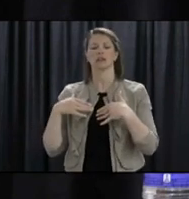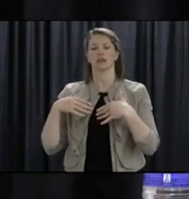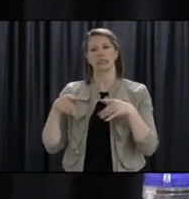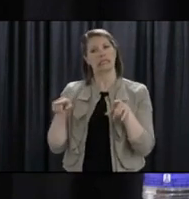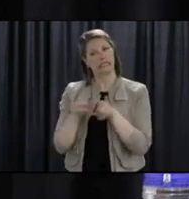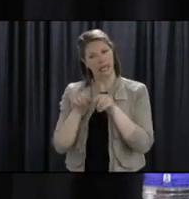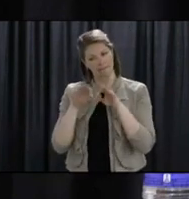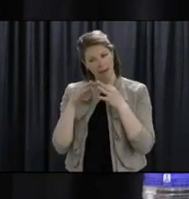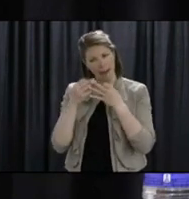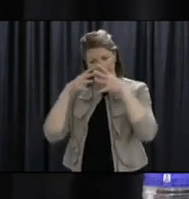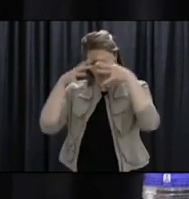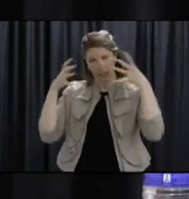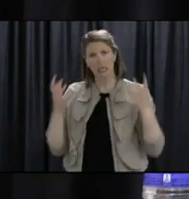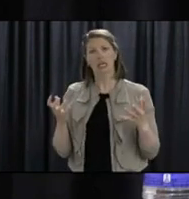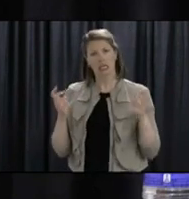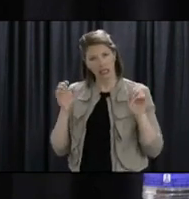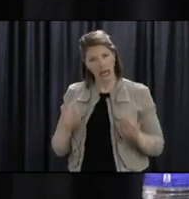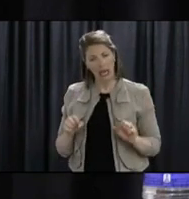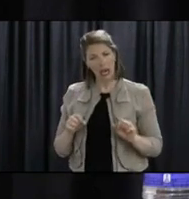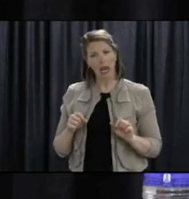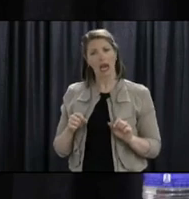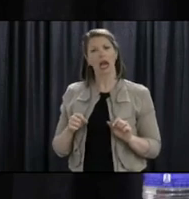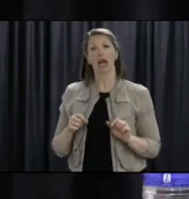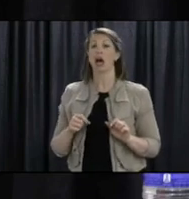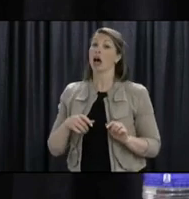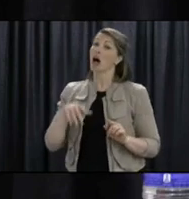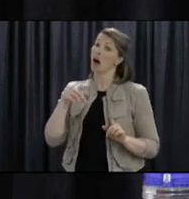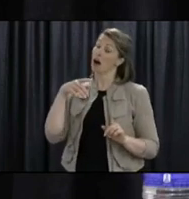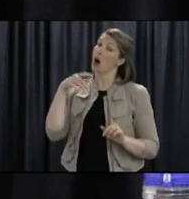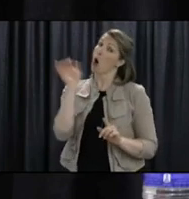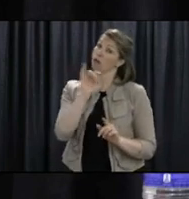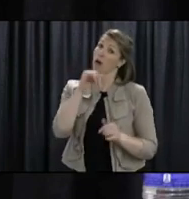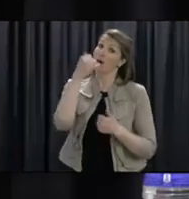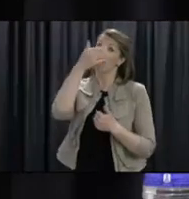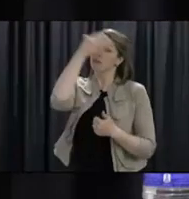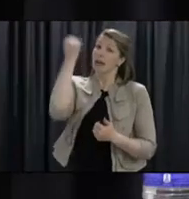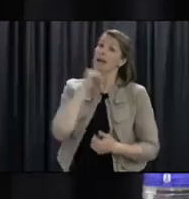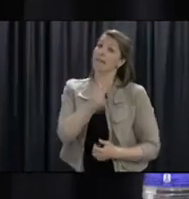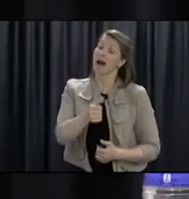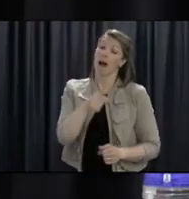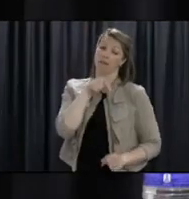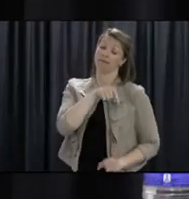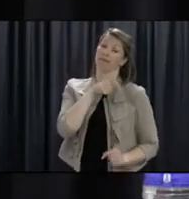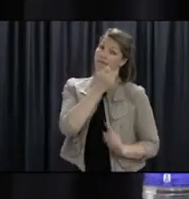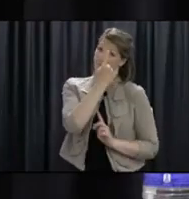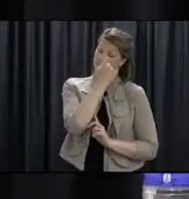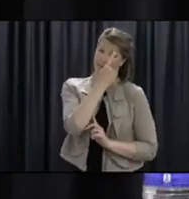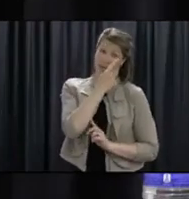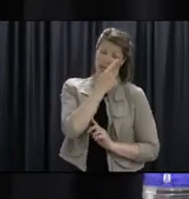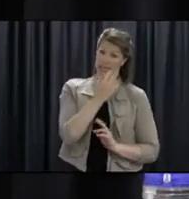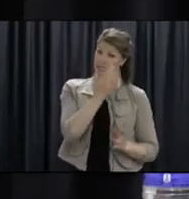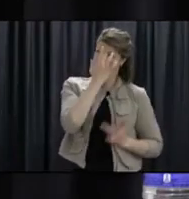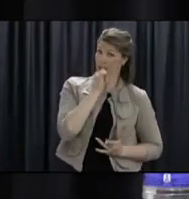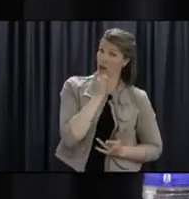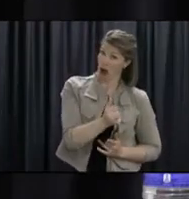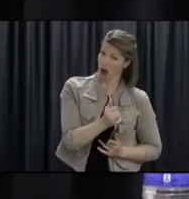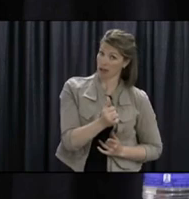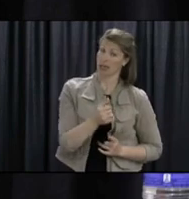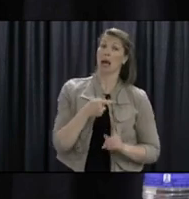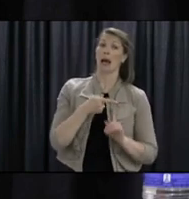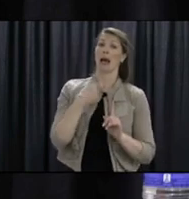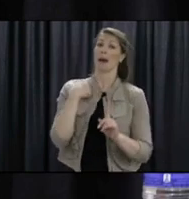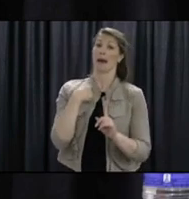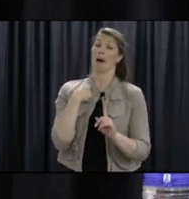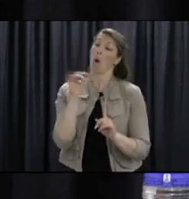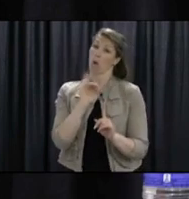And, of course, this assumes that they're not symptomatic and that they're not coming from a place that's in outbreak. If, of course,